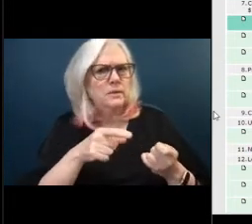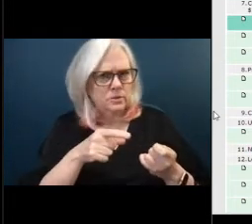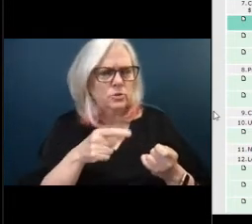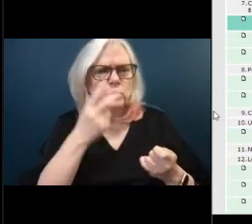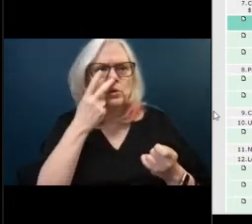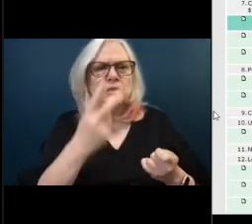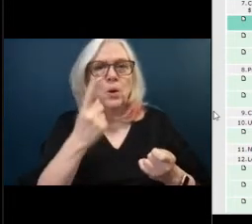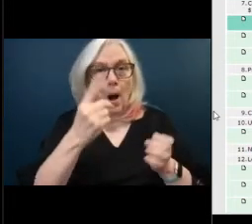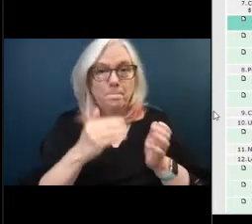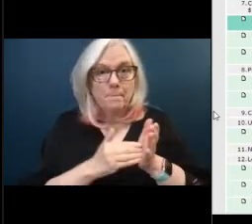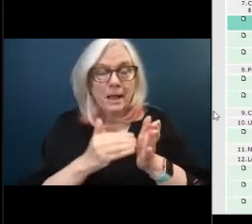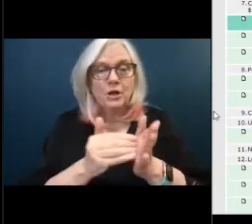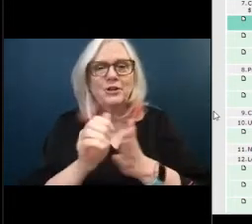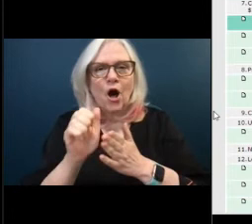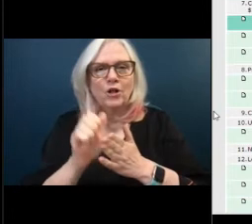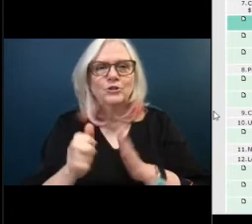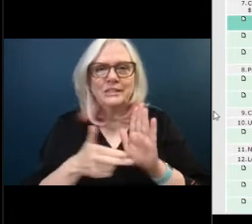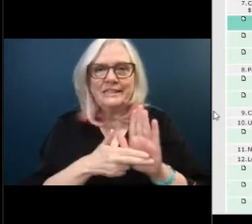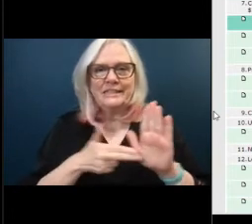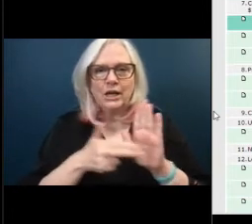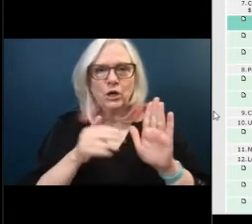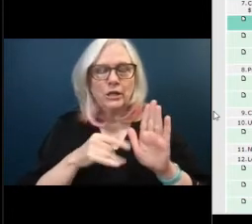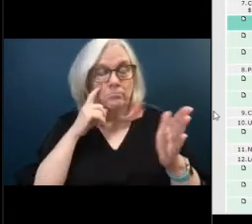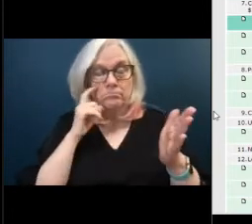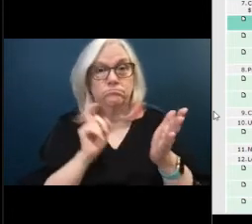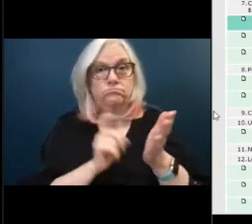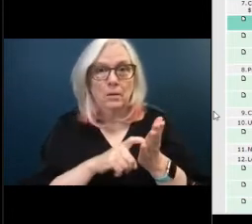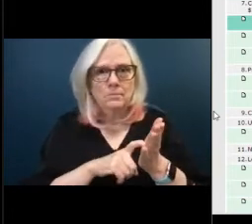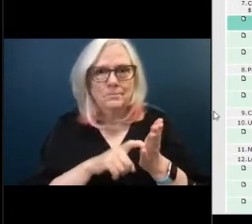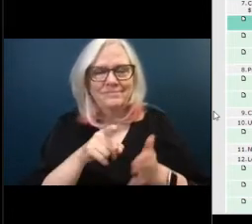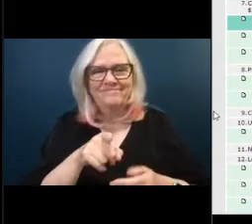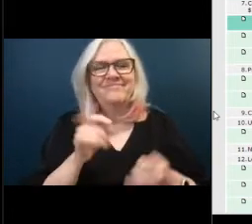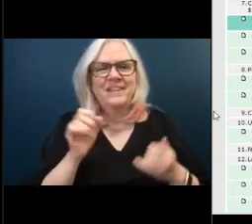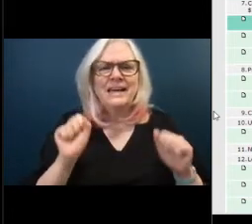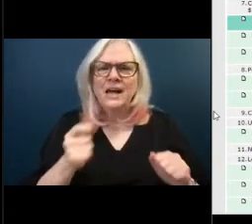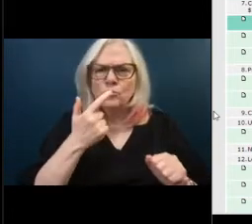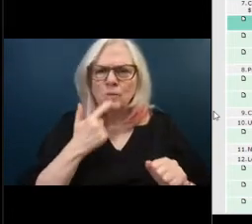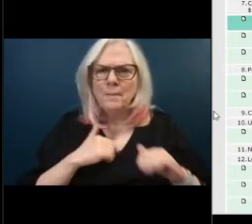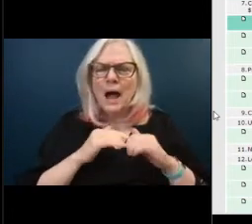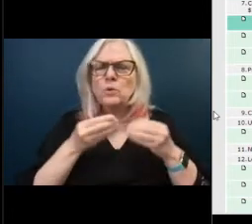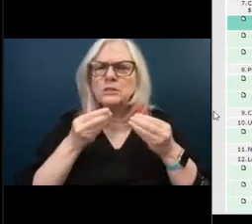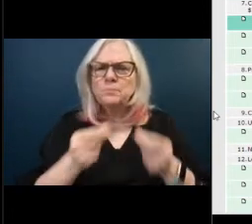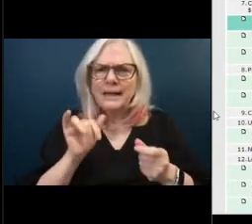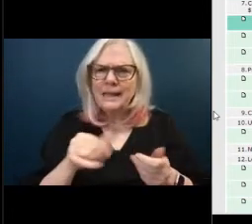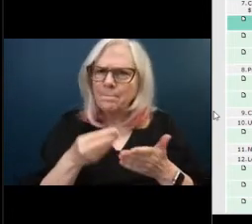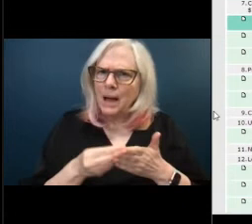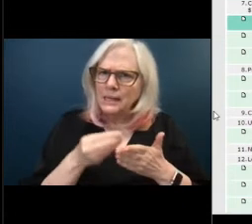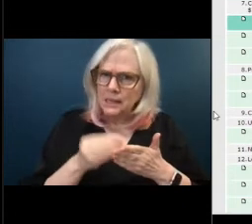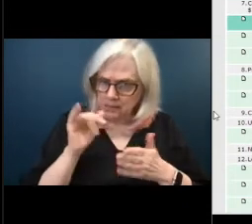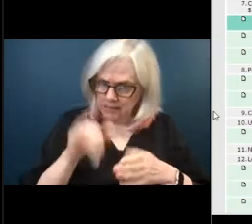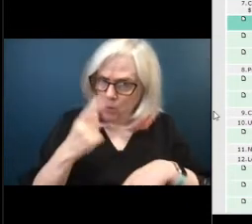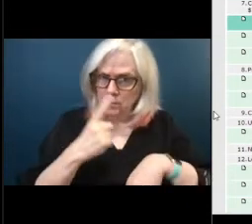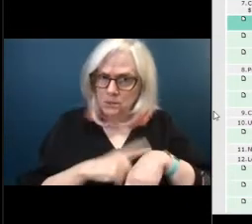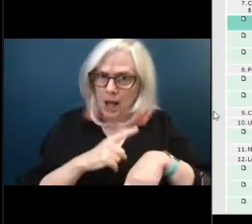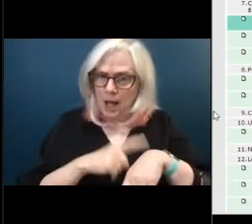you see a million dollar sticker it it definitely stands out could you tell us about how we're spending that money i mean is this a one-time expenditure